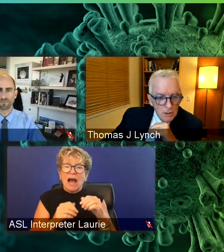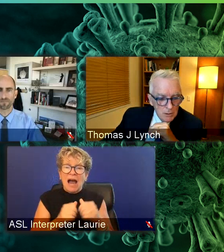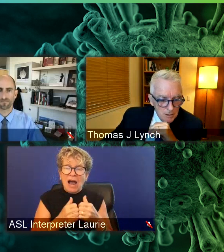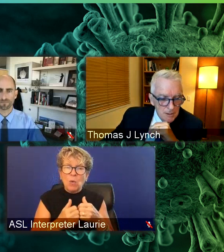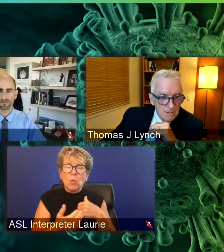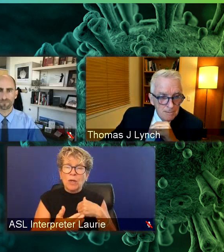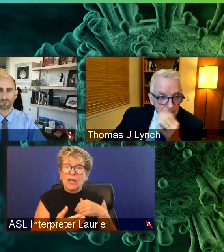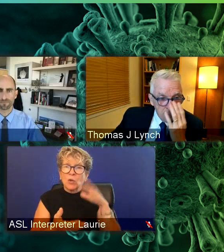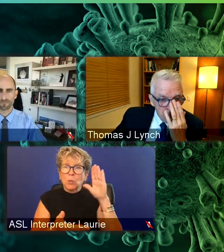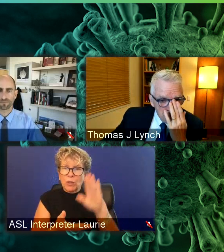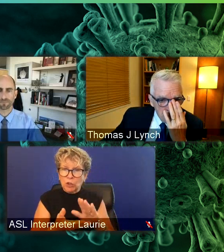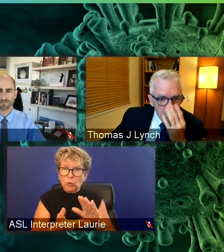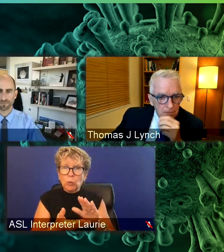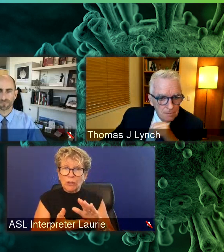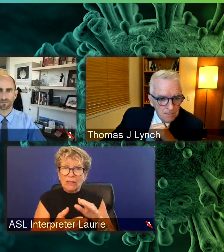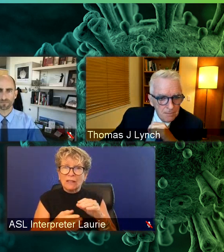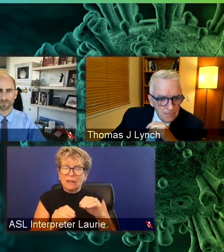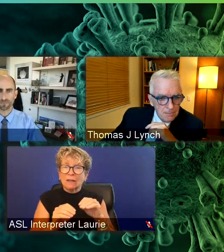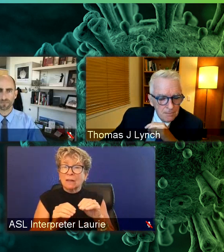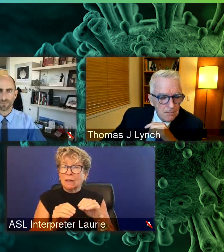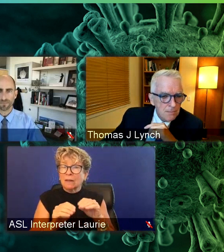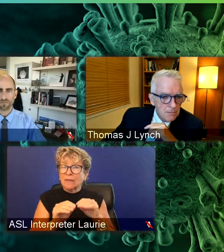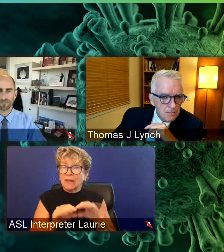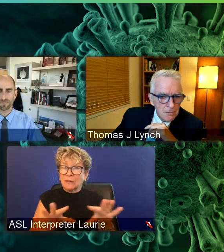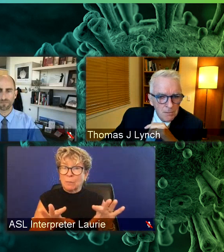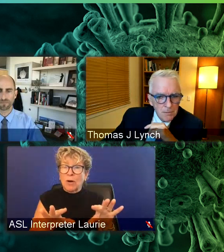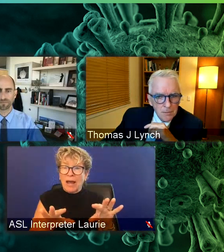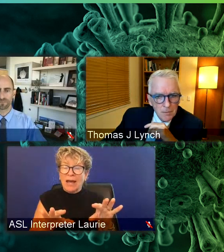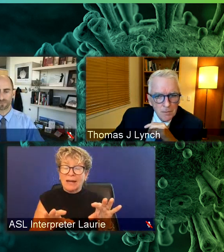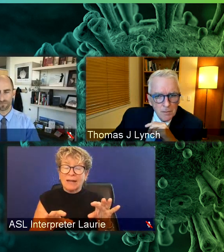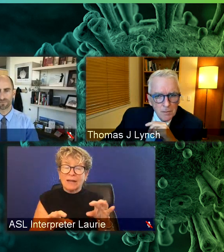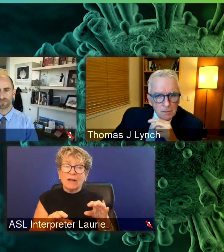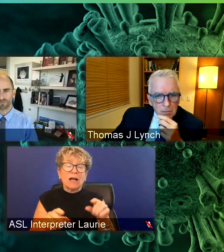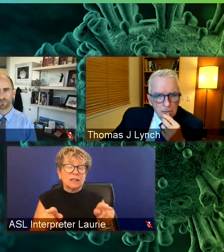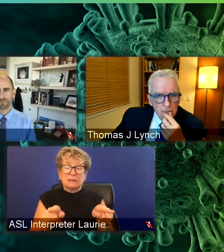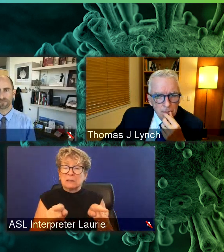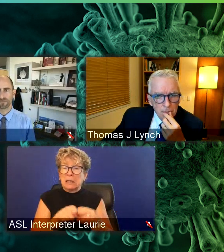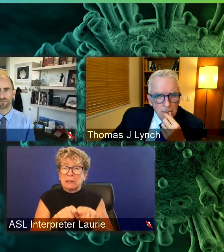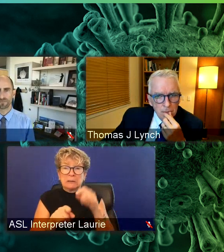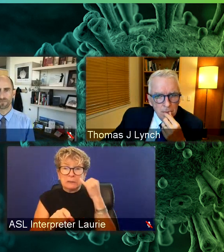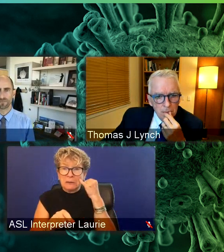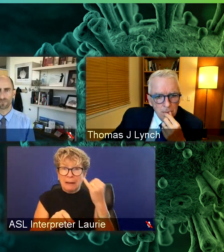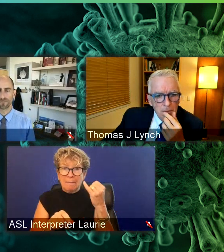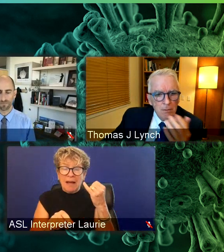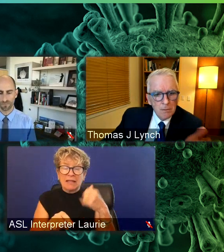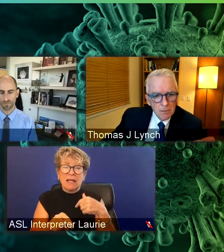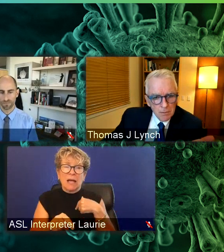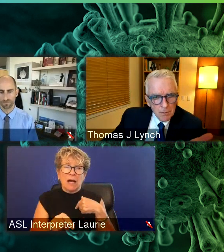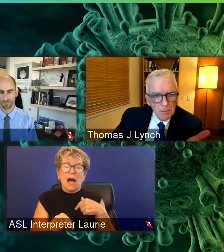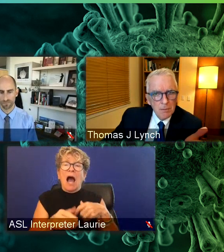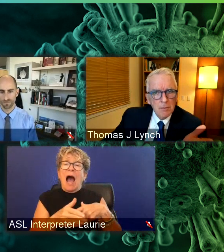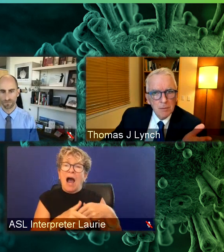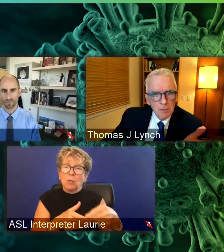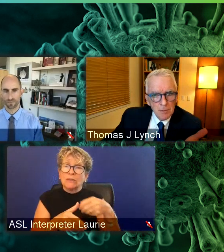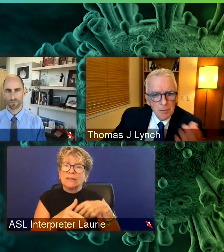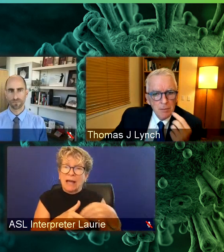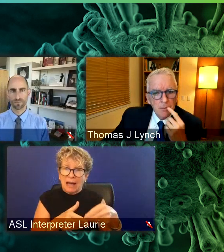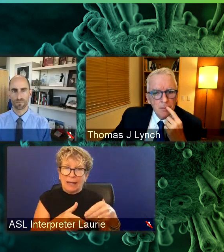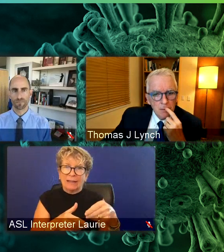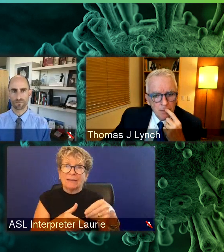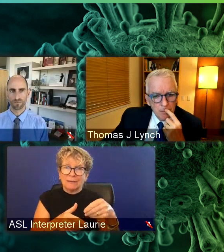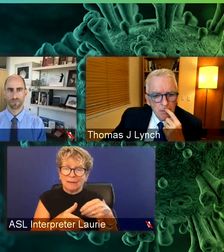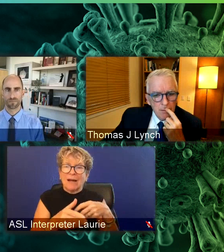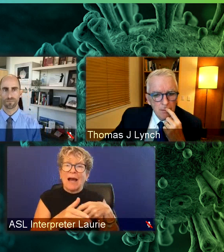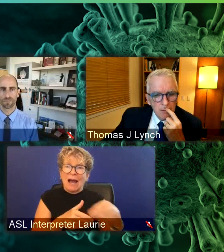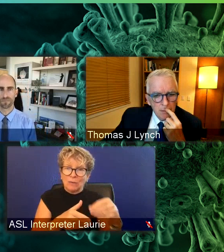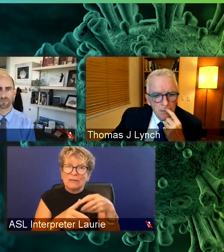So outdoors, et cetera. And I would I would given by how little outdoor transmission we observed with original